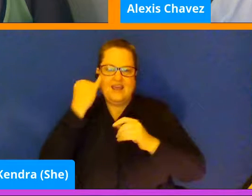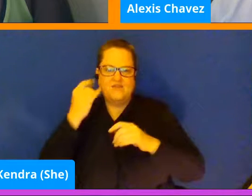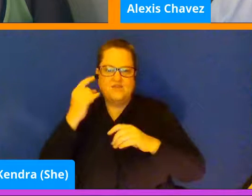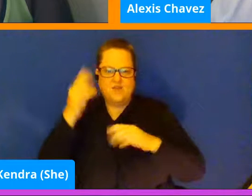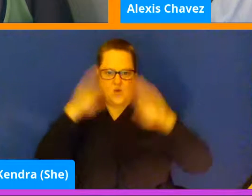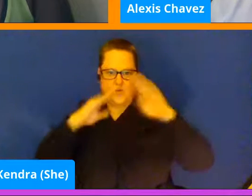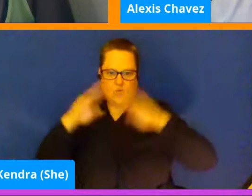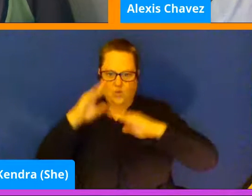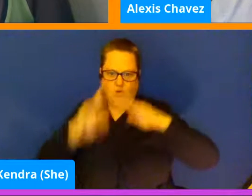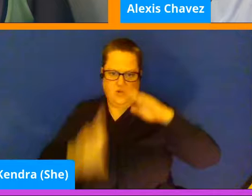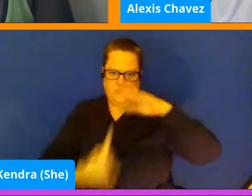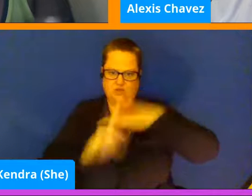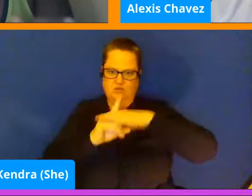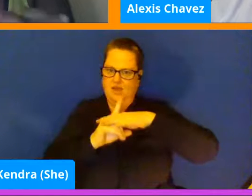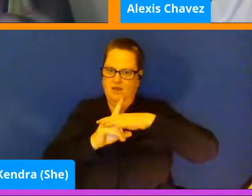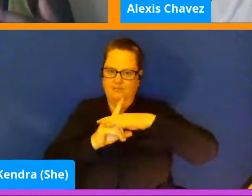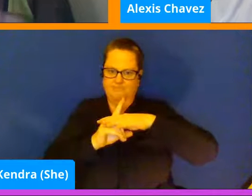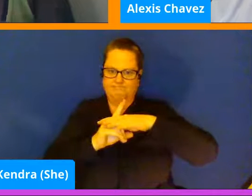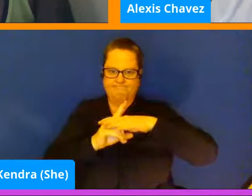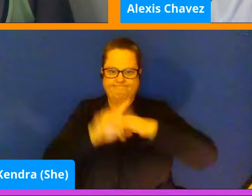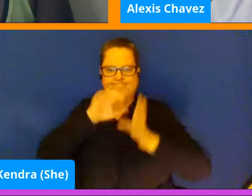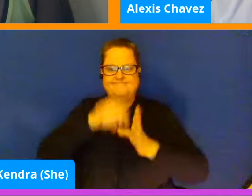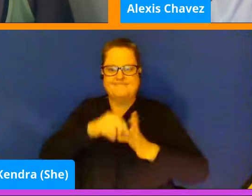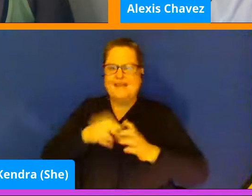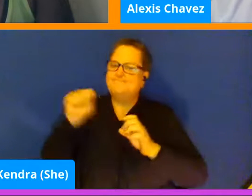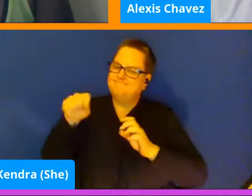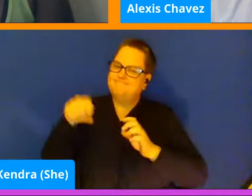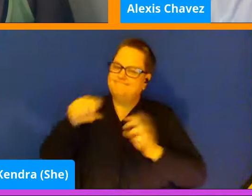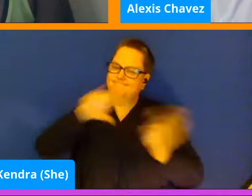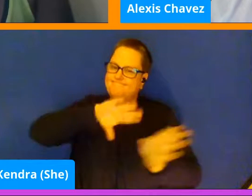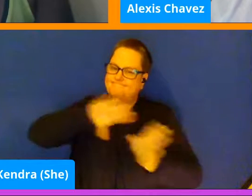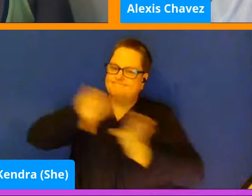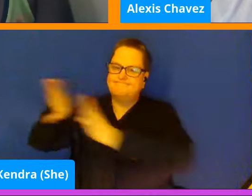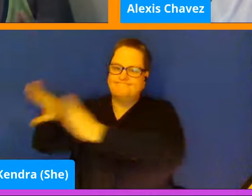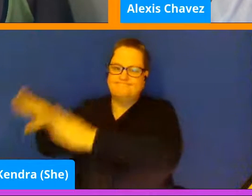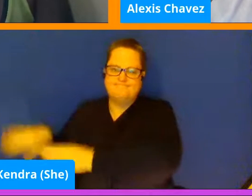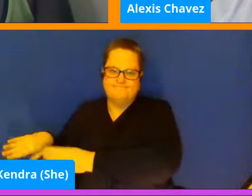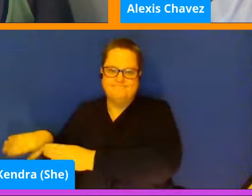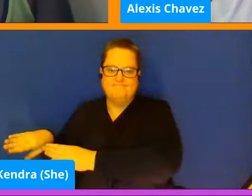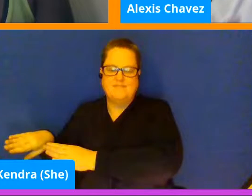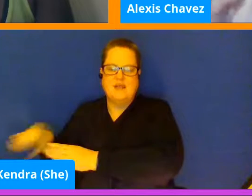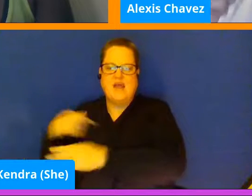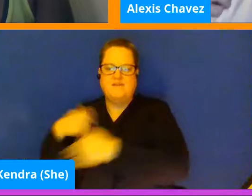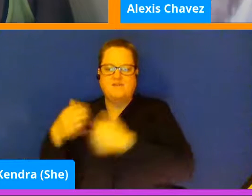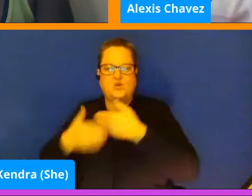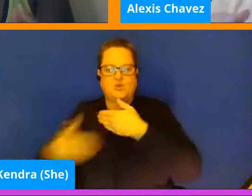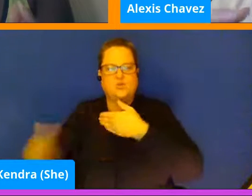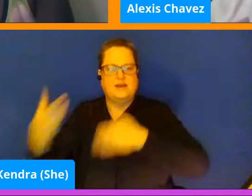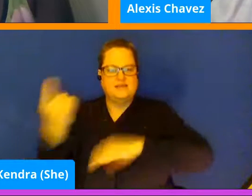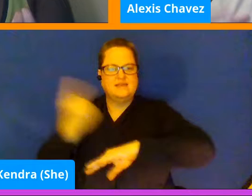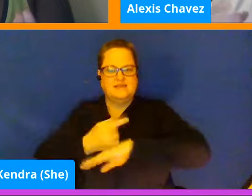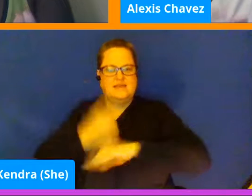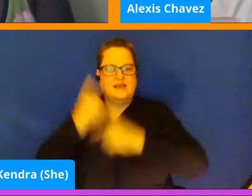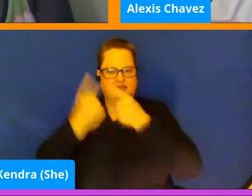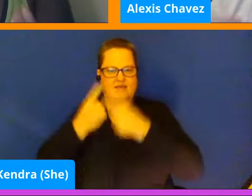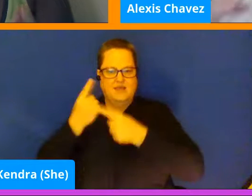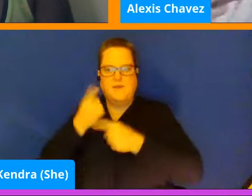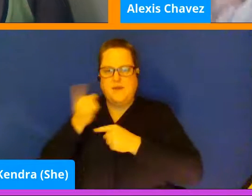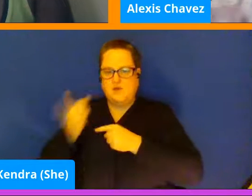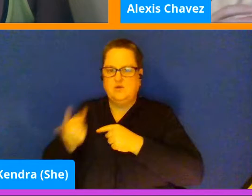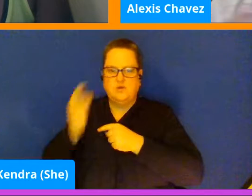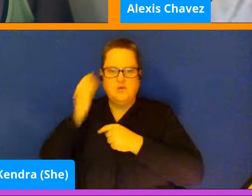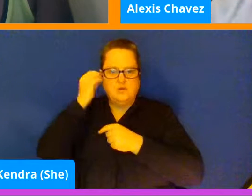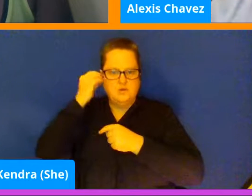things from coming in your head. But just put it away. Just say, you know what? I've got the rest of the day to think about it. This hour or two,